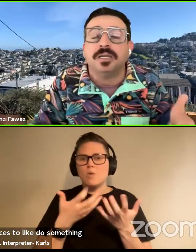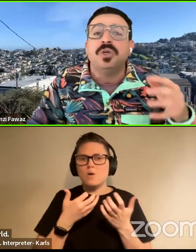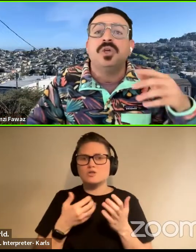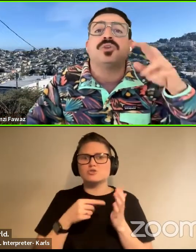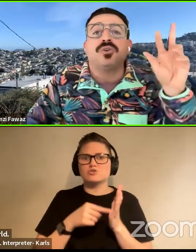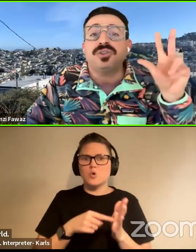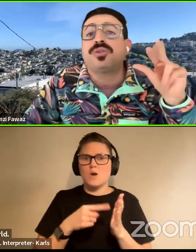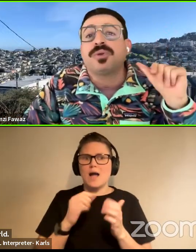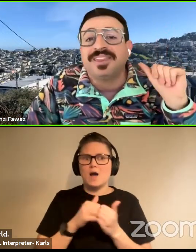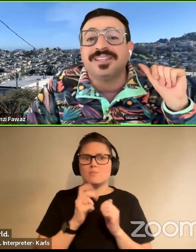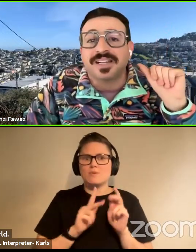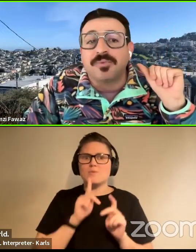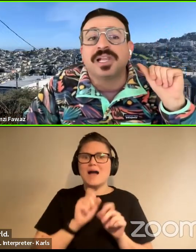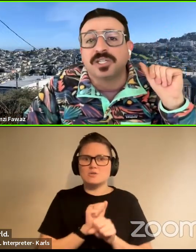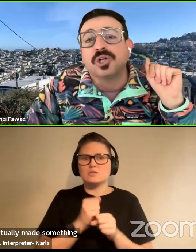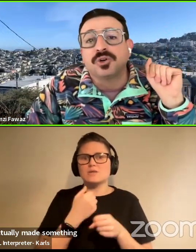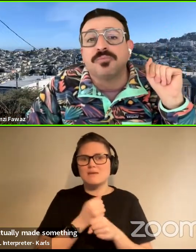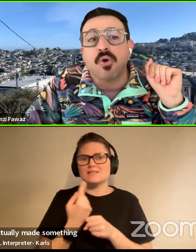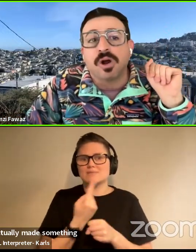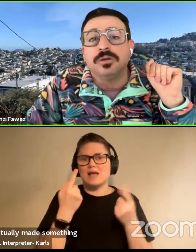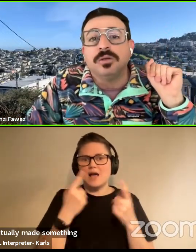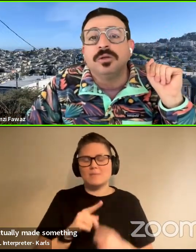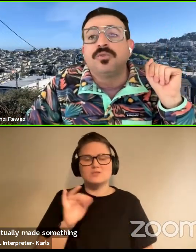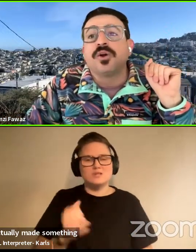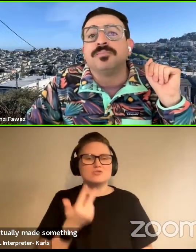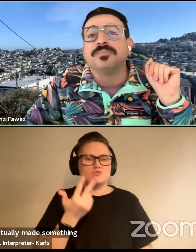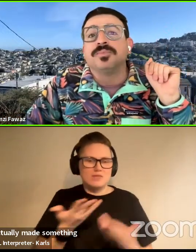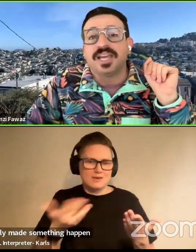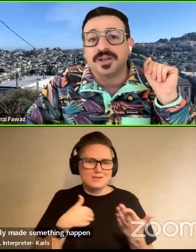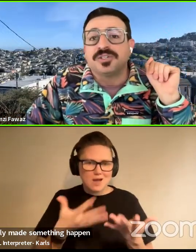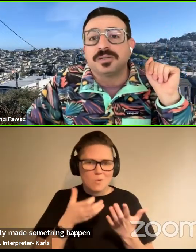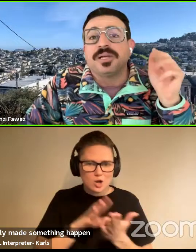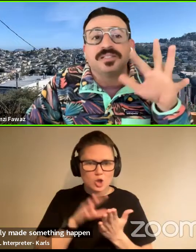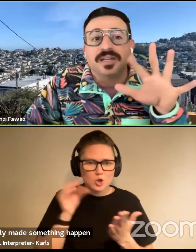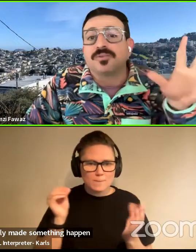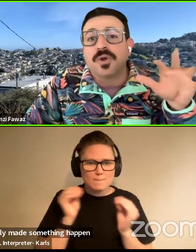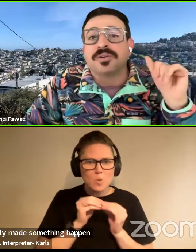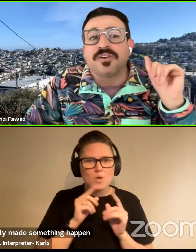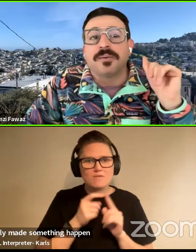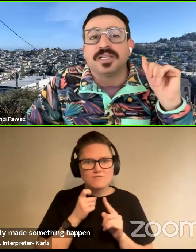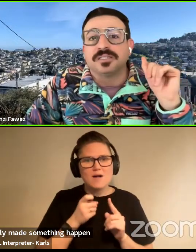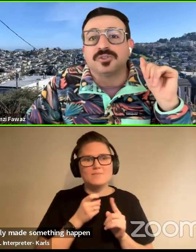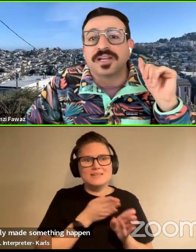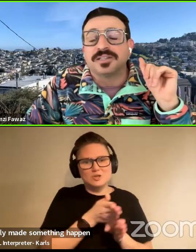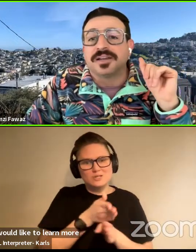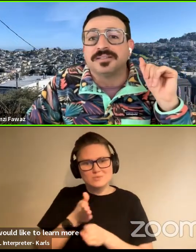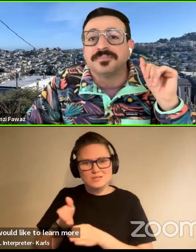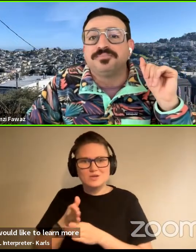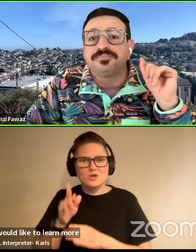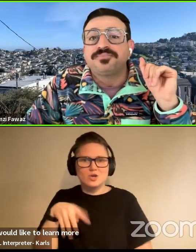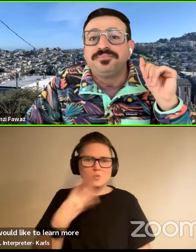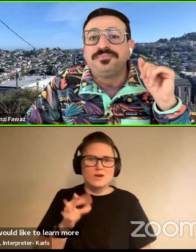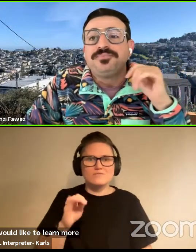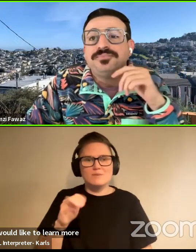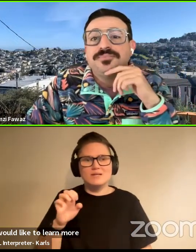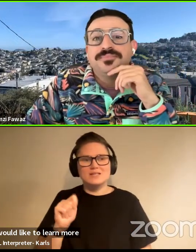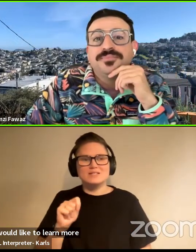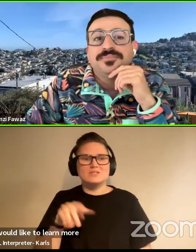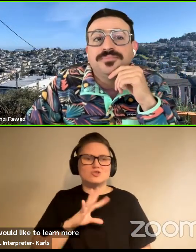something happen. So those are three things that I would like to learn more from the Interdisciplines and Queer and Feminist Trans Studies.